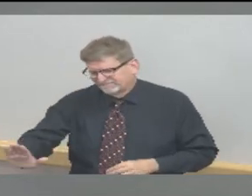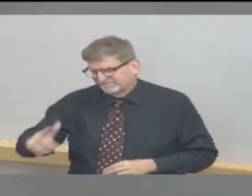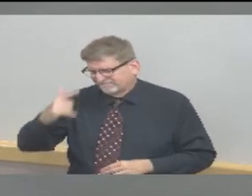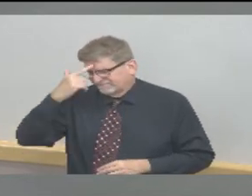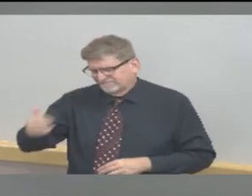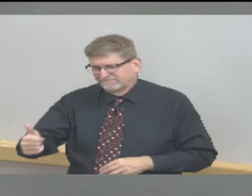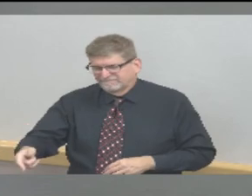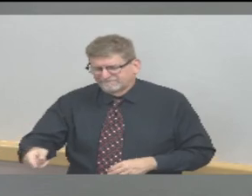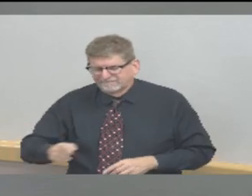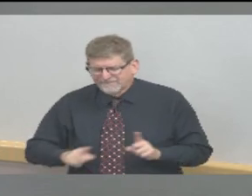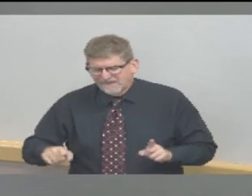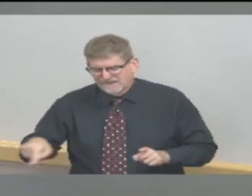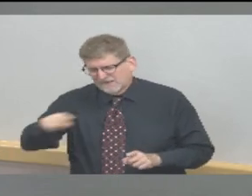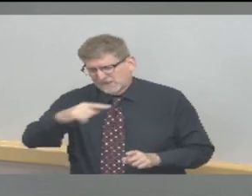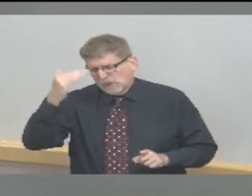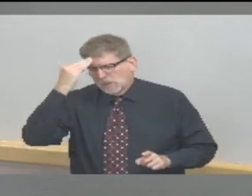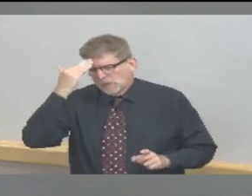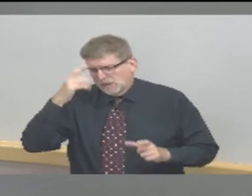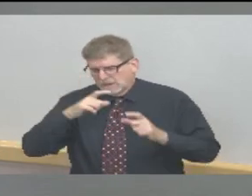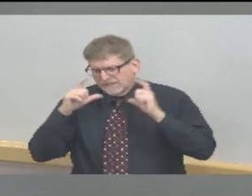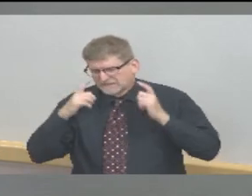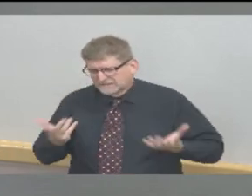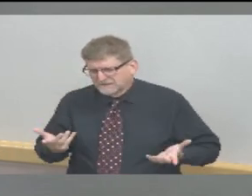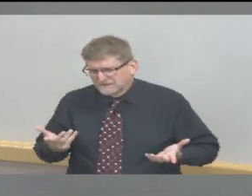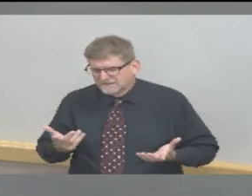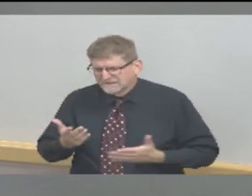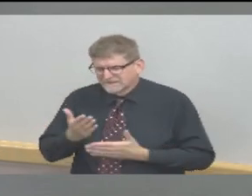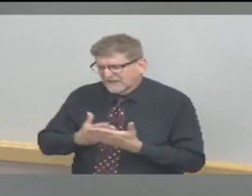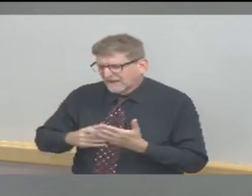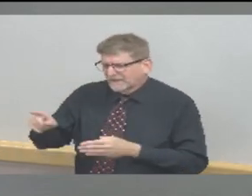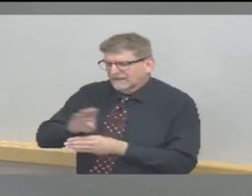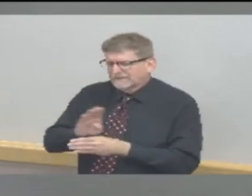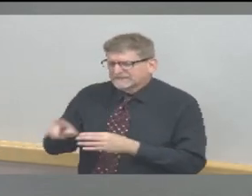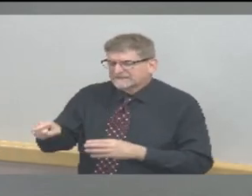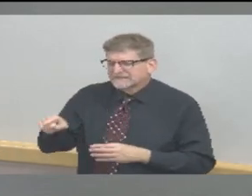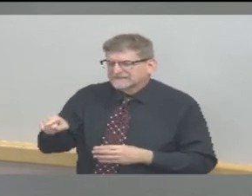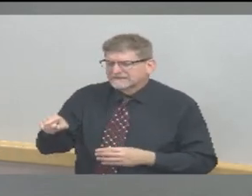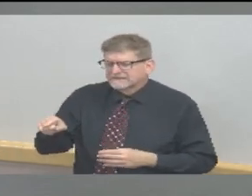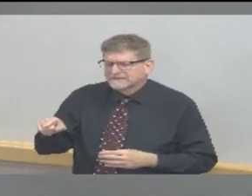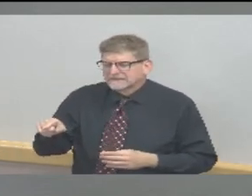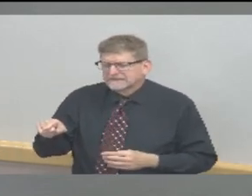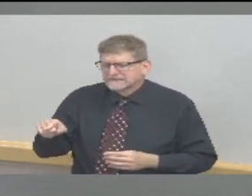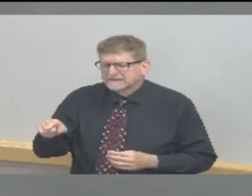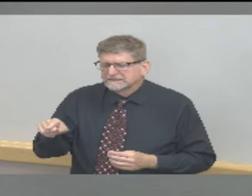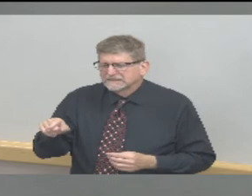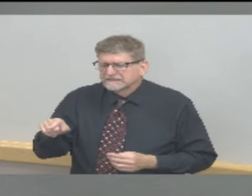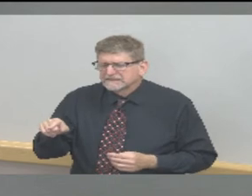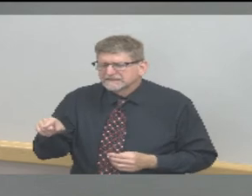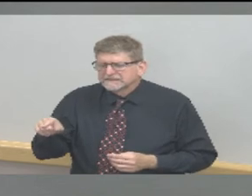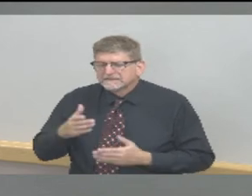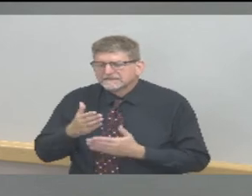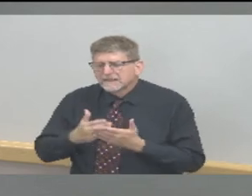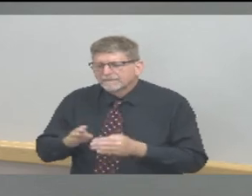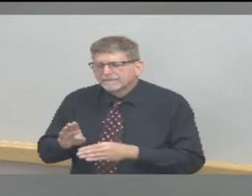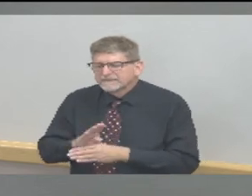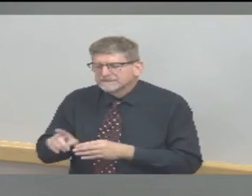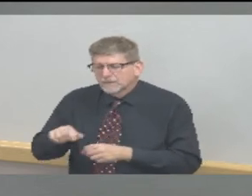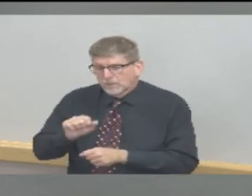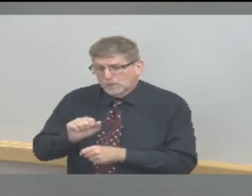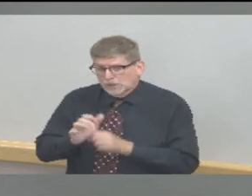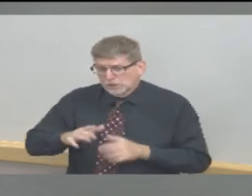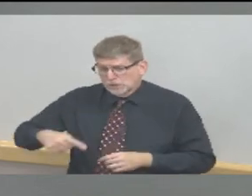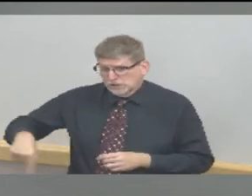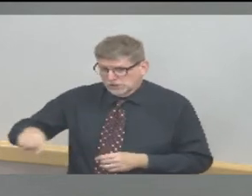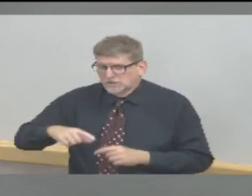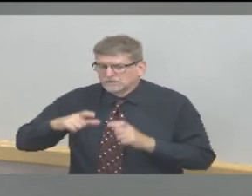Certain businesses, customers, excuse me, employees at certain businesses are actually required to wear